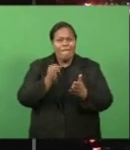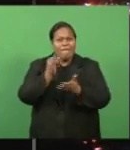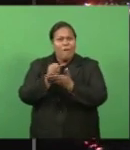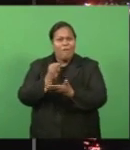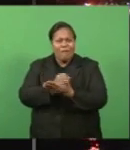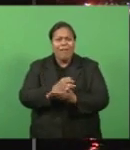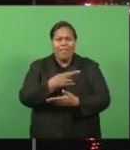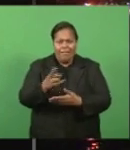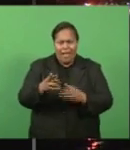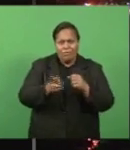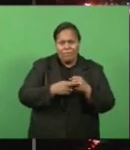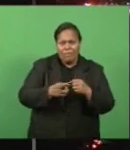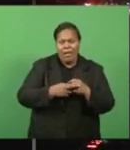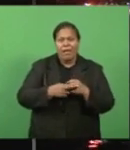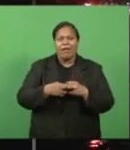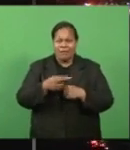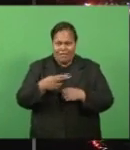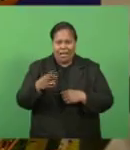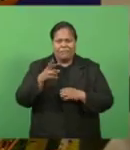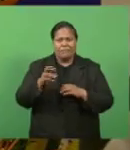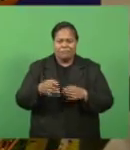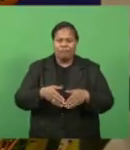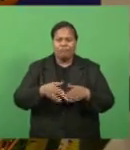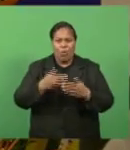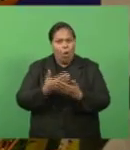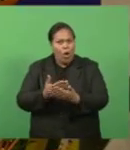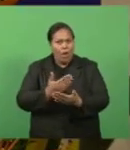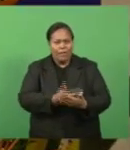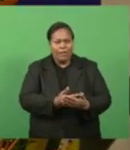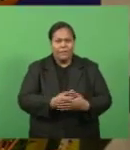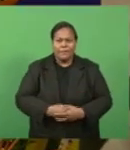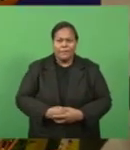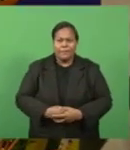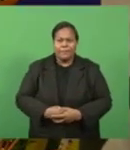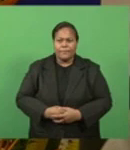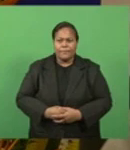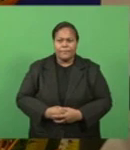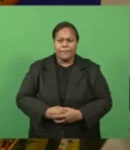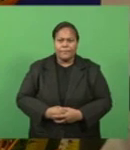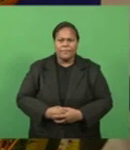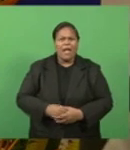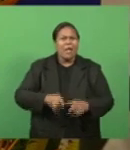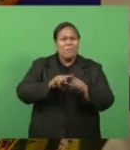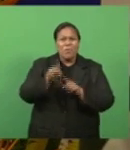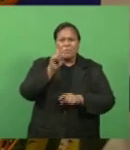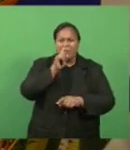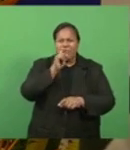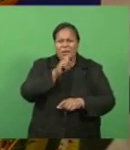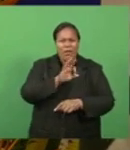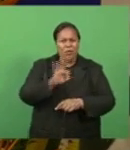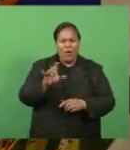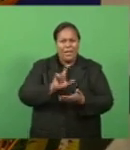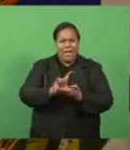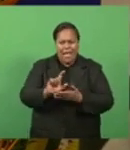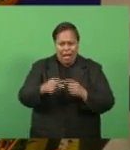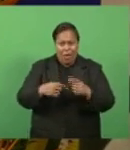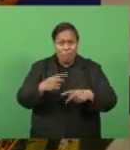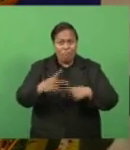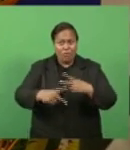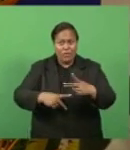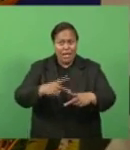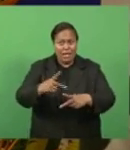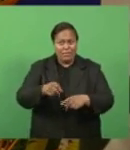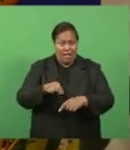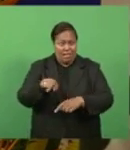take place. Maggie Boyle reports. There are many amongst us who are not very clear about this process. And they think